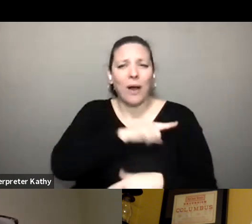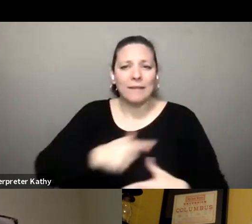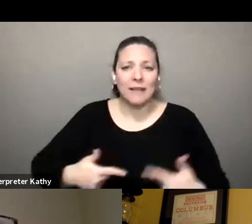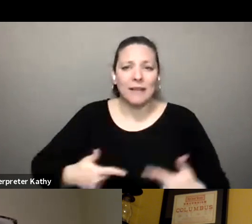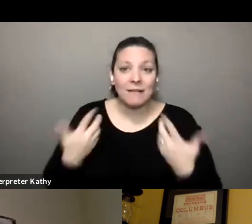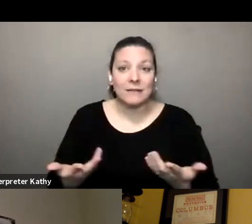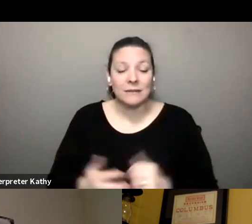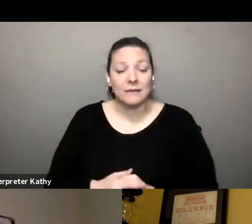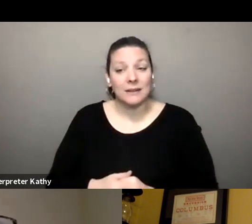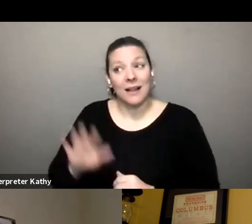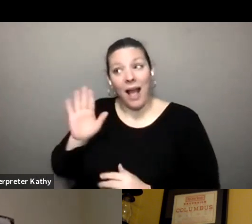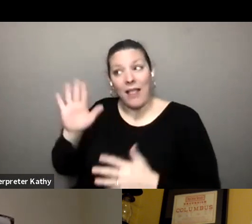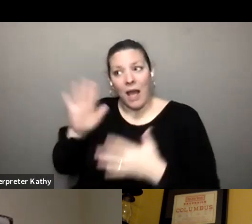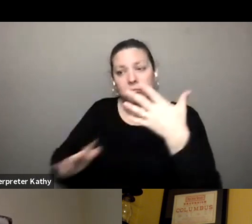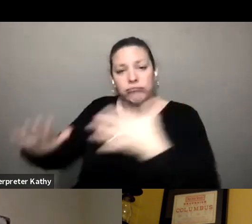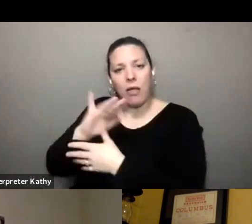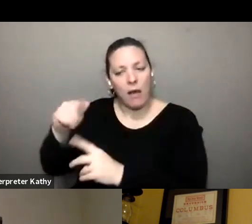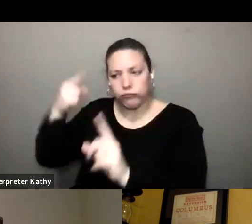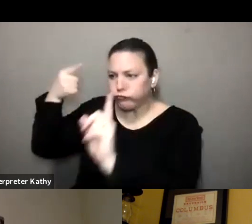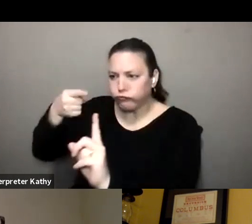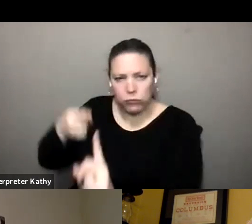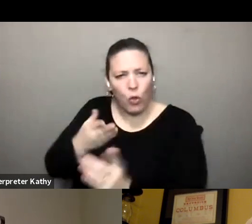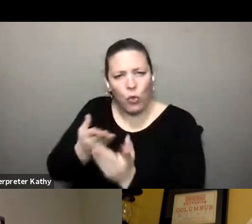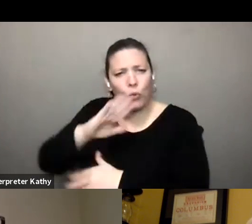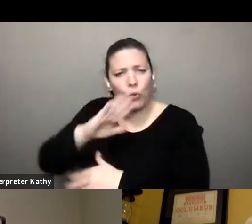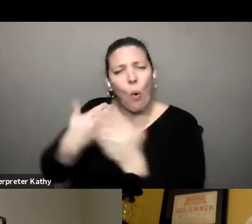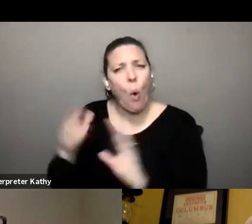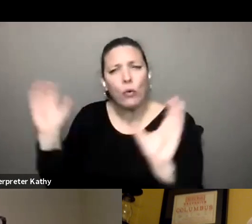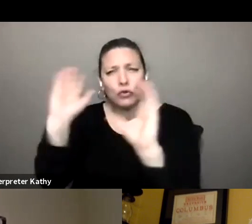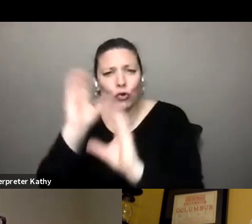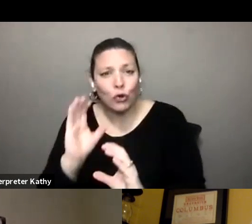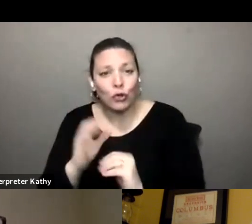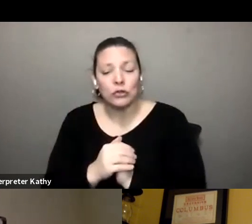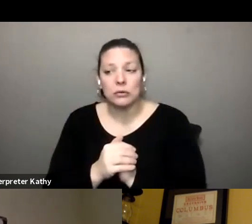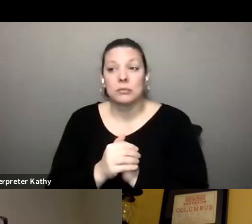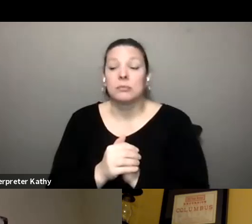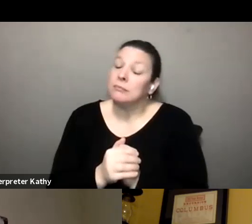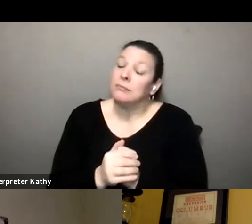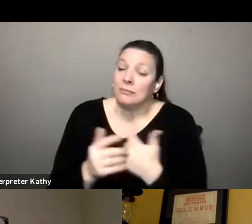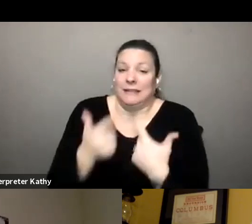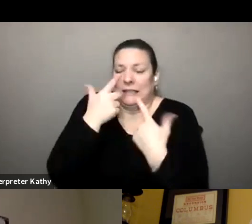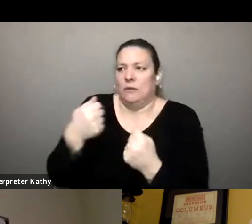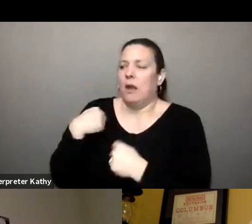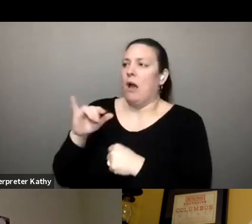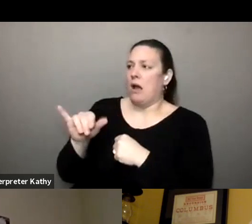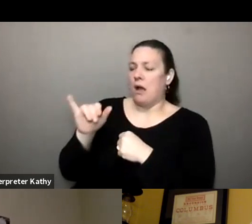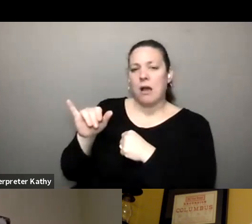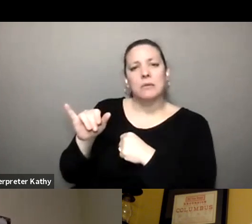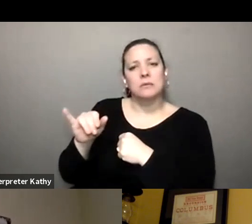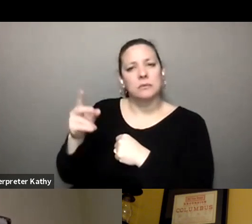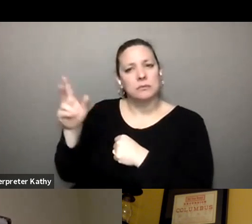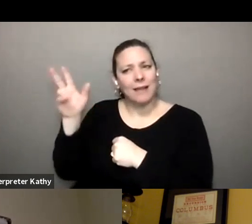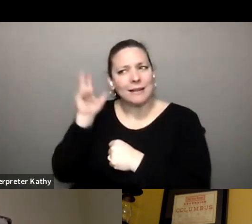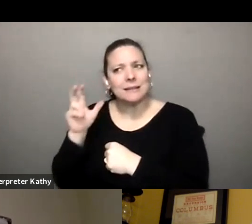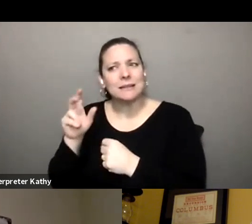that was their that was their mantra throughout that search and it was interesting to to listen to uh some